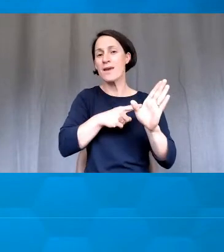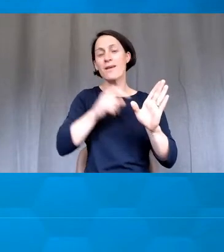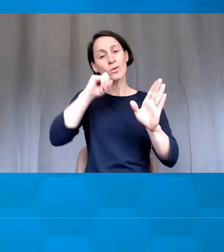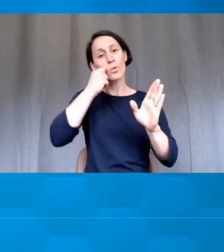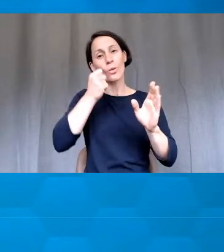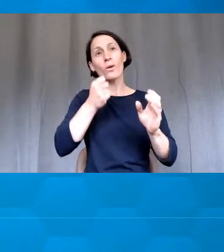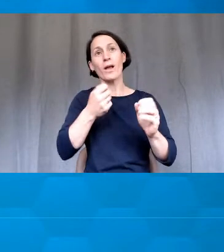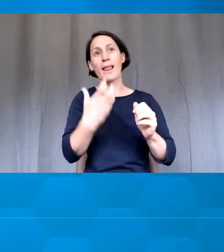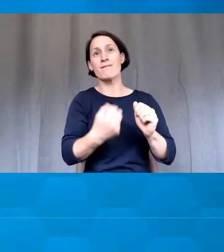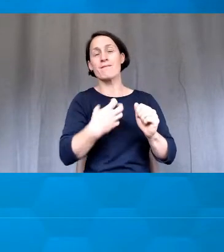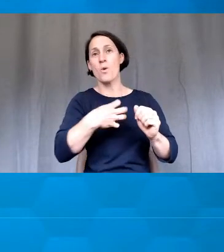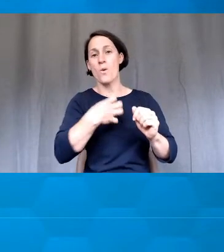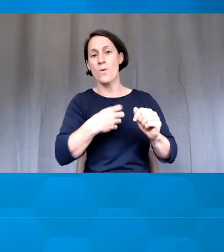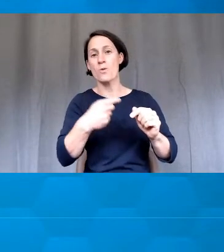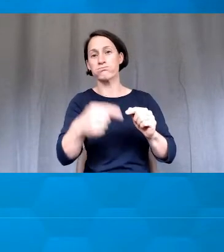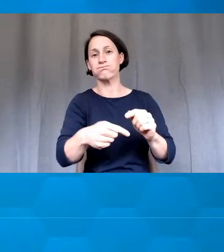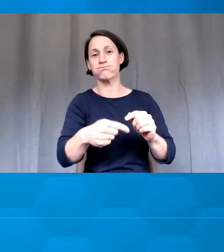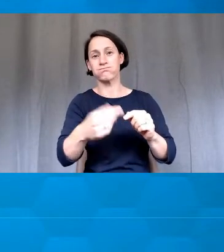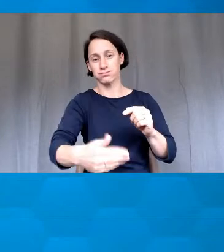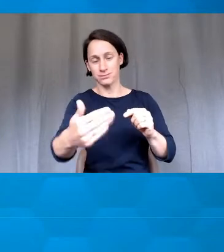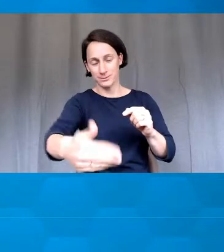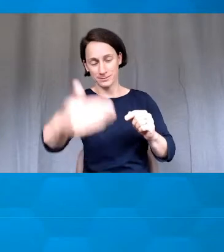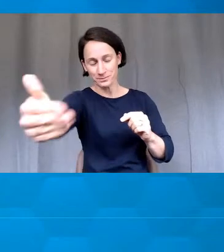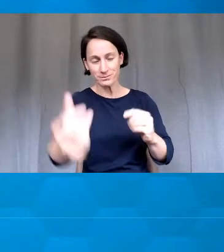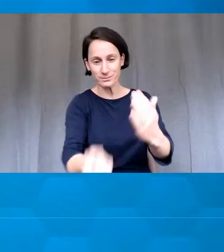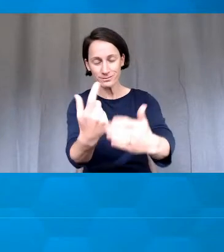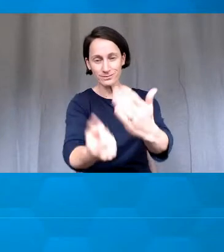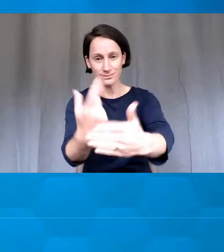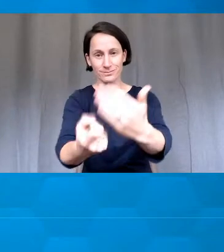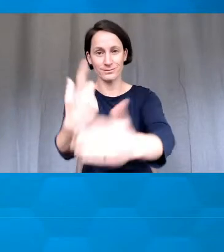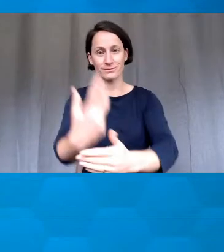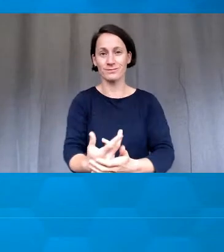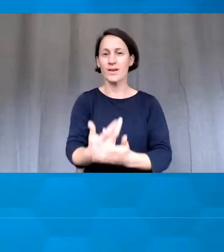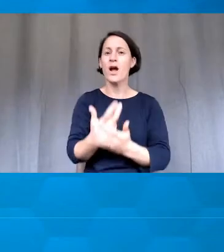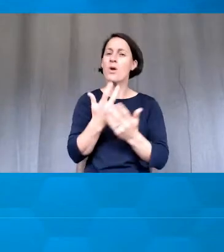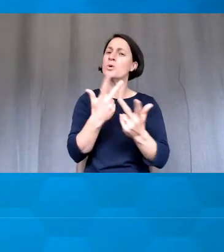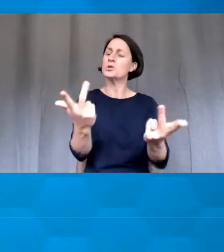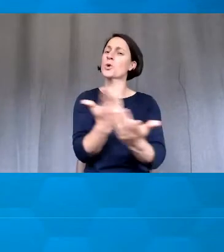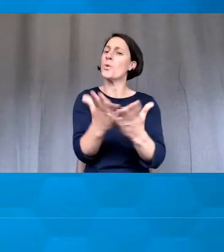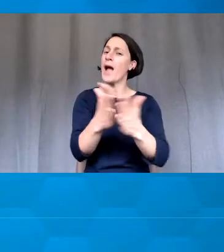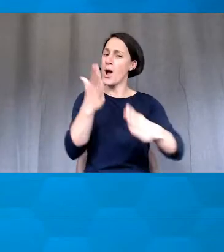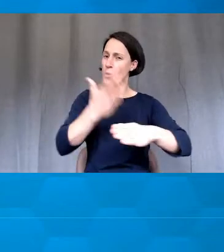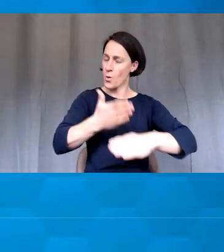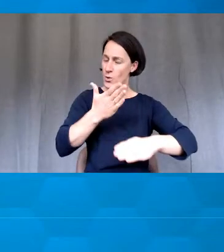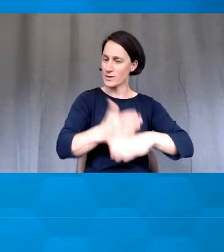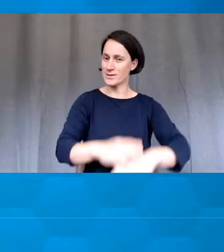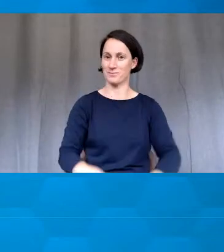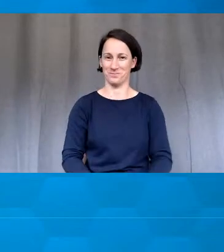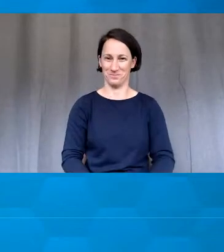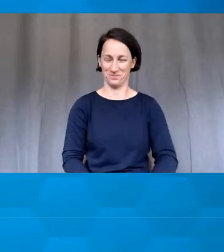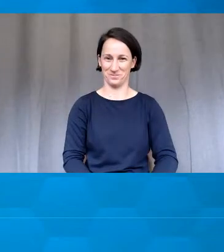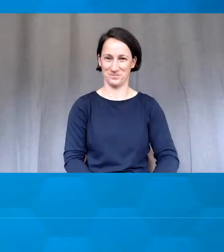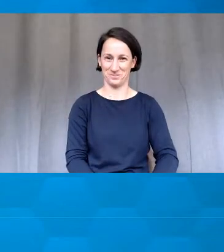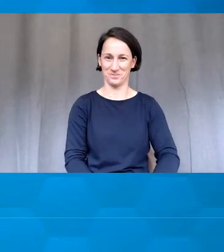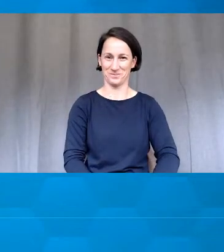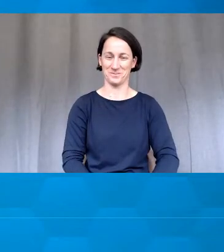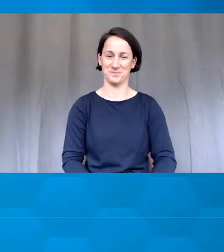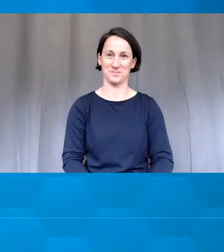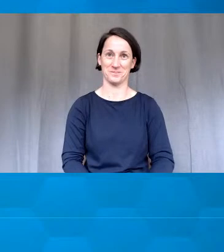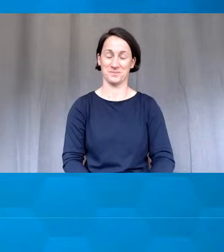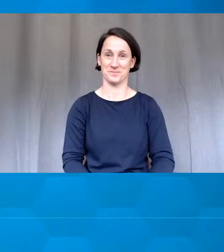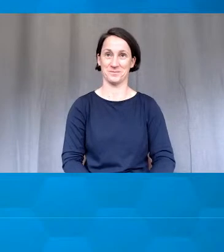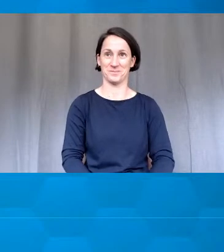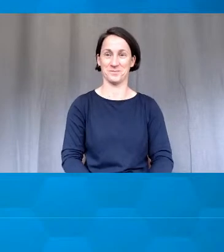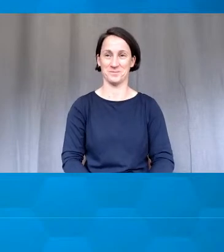camera, might be able to actually demonstrate that for some of our audience and show you what that looks like as